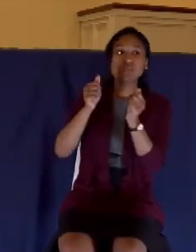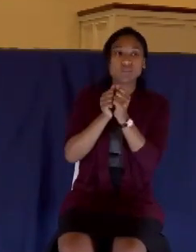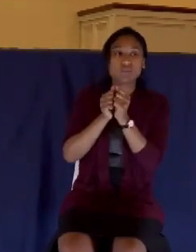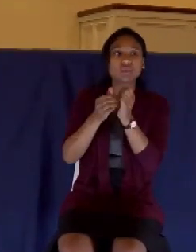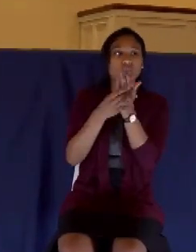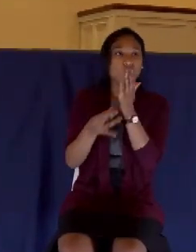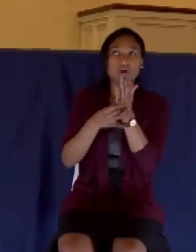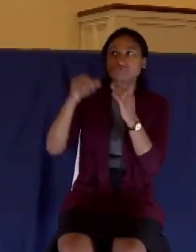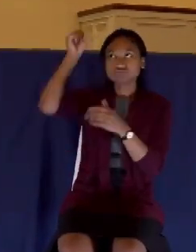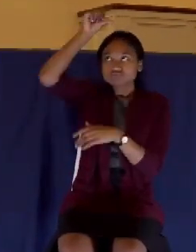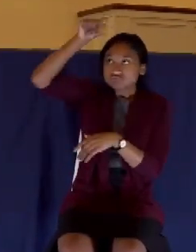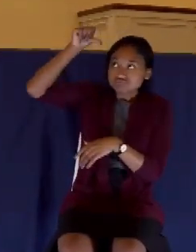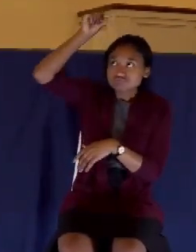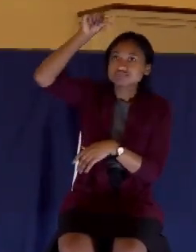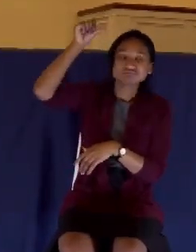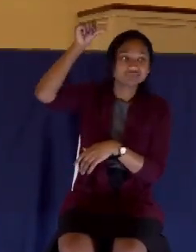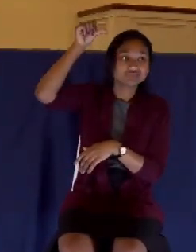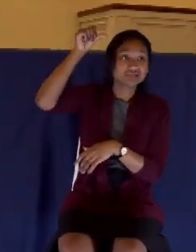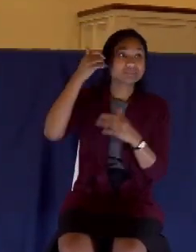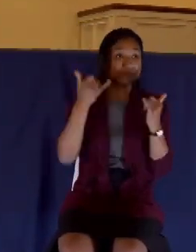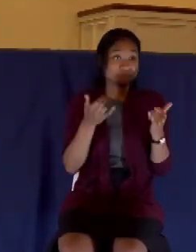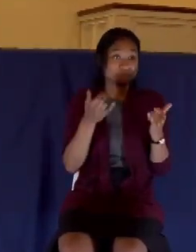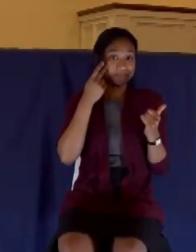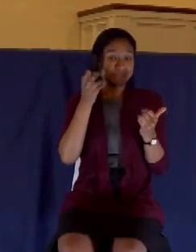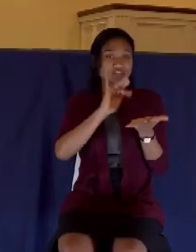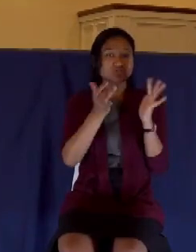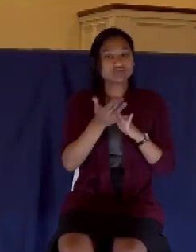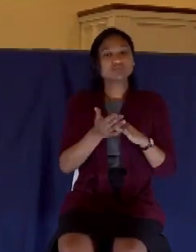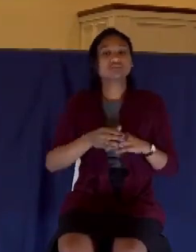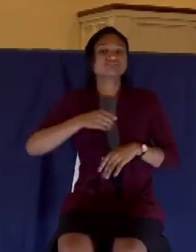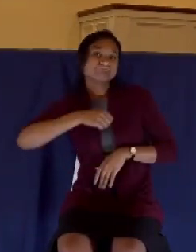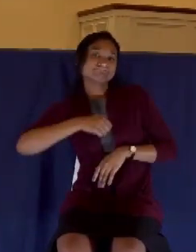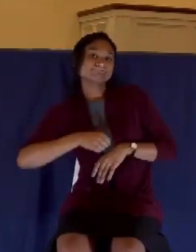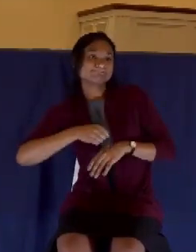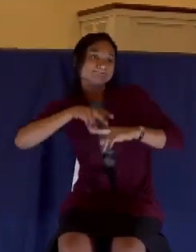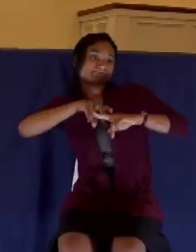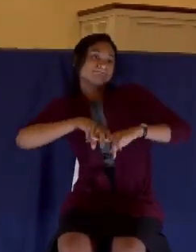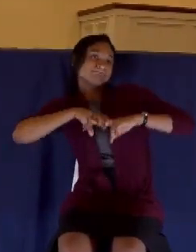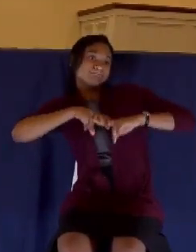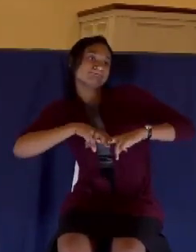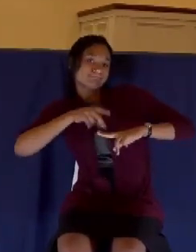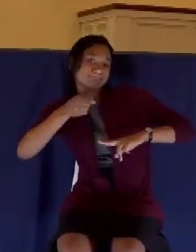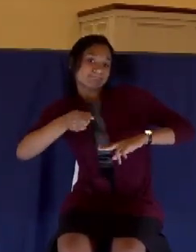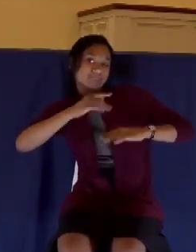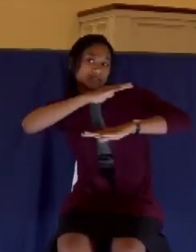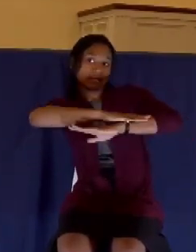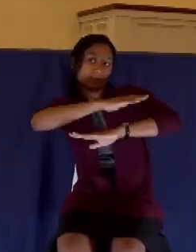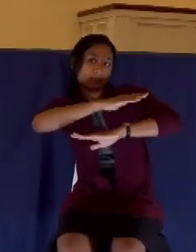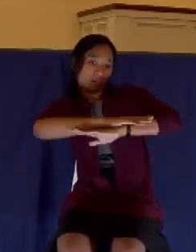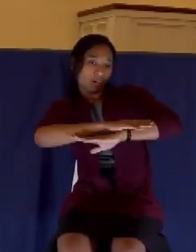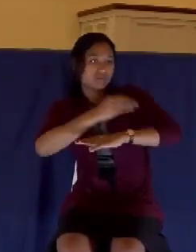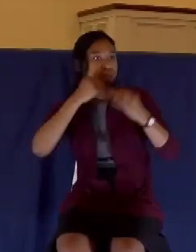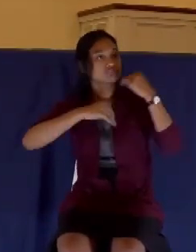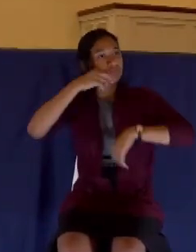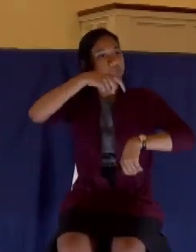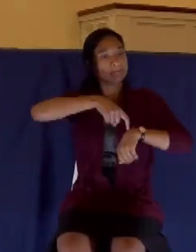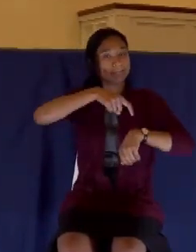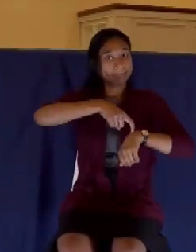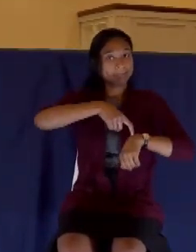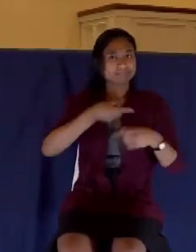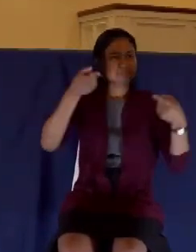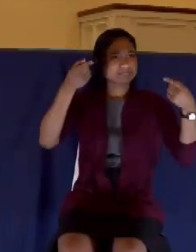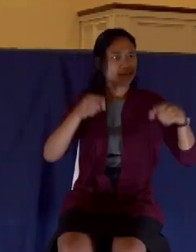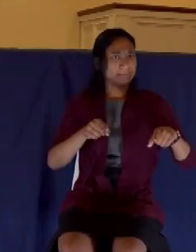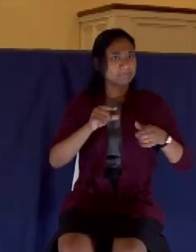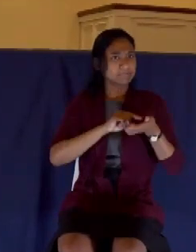So here is Jesus. He is reclining at the table. This was at the meal. And then suddenly something happens. In verse